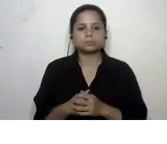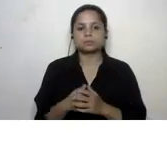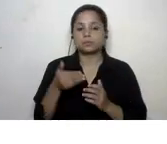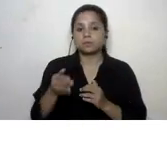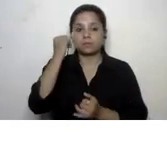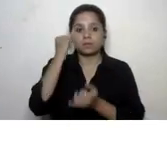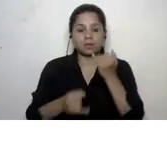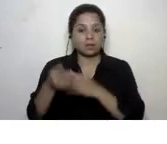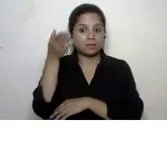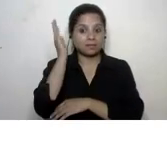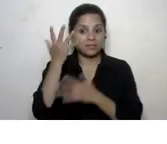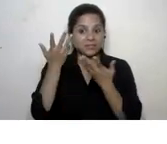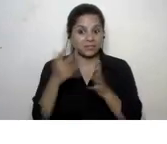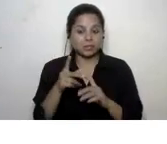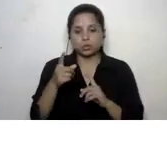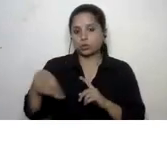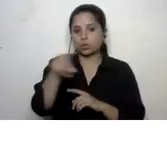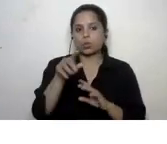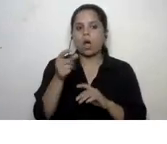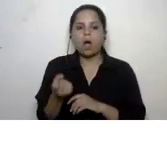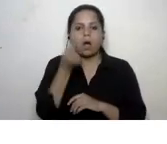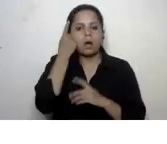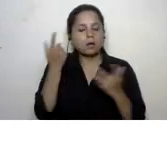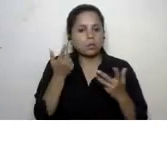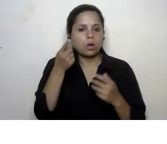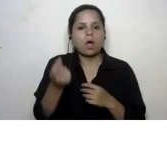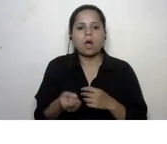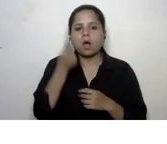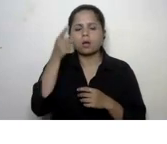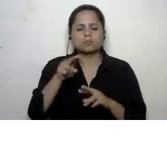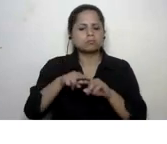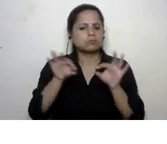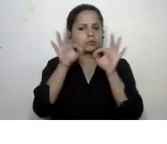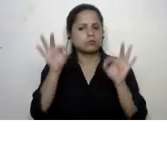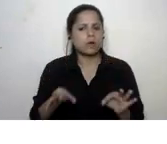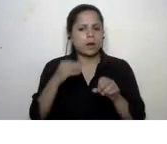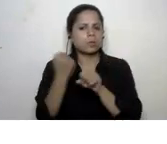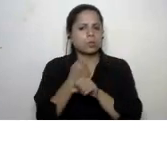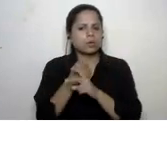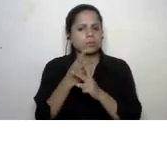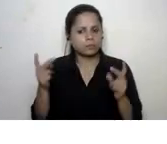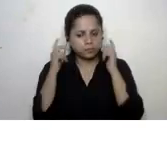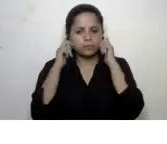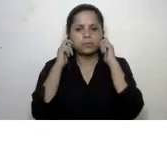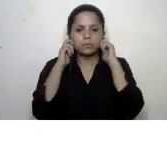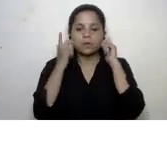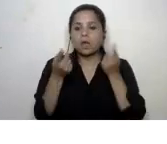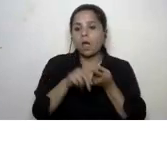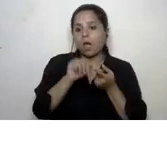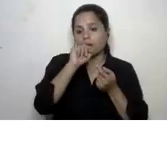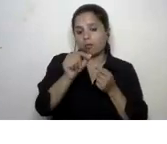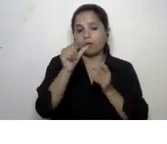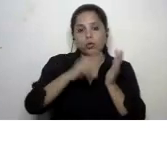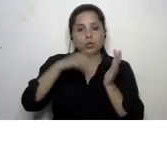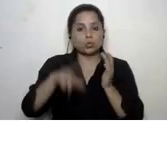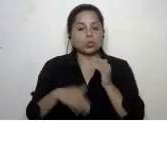the end of this session you will have understood the framework and the implications of the united nations